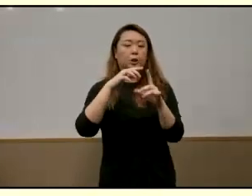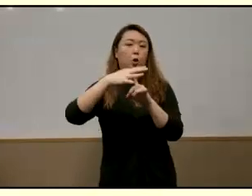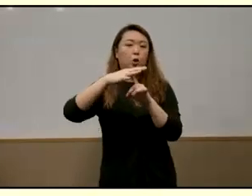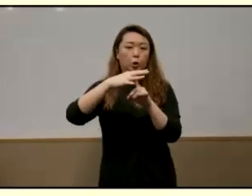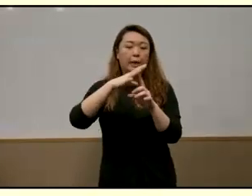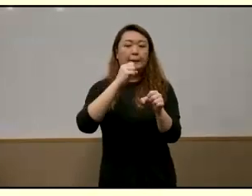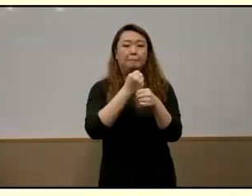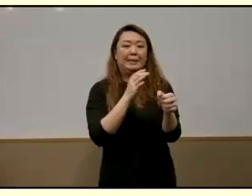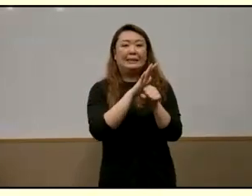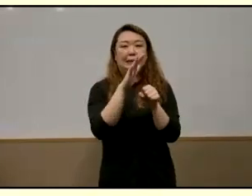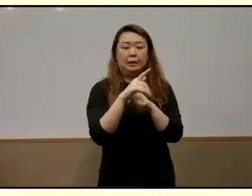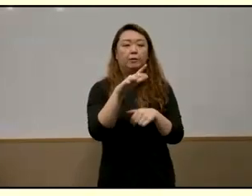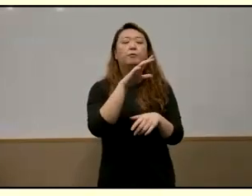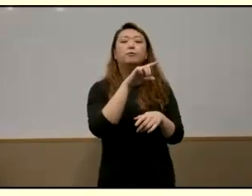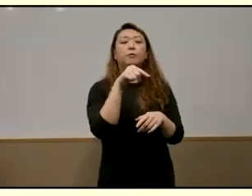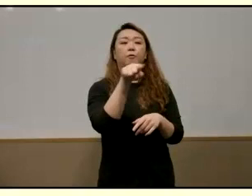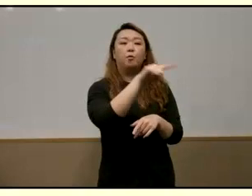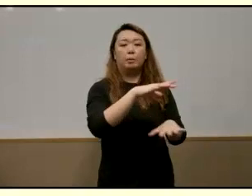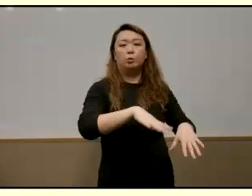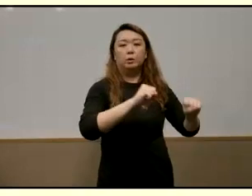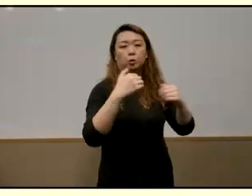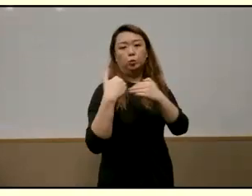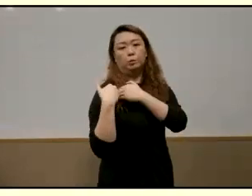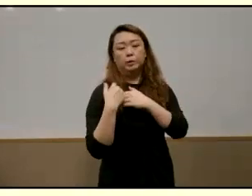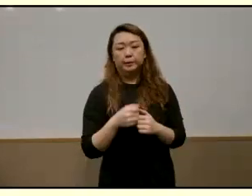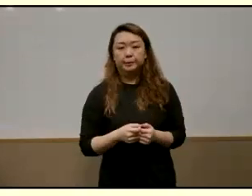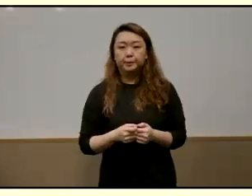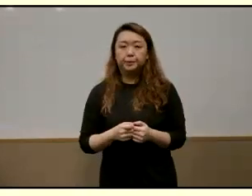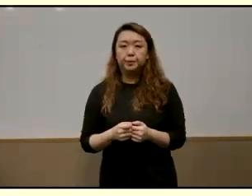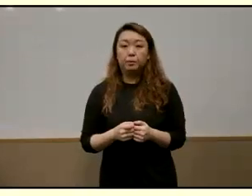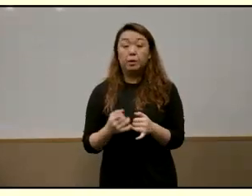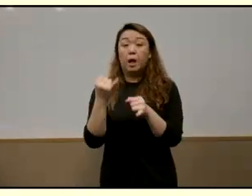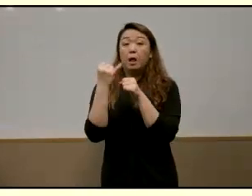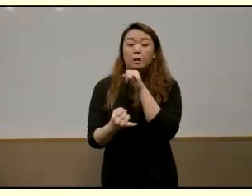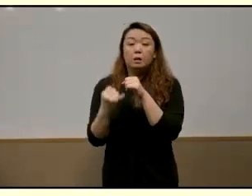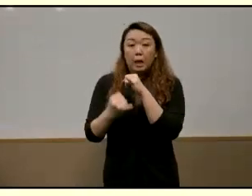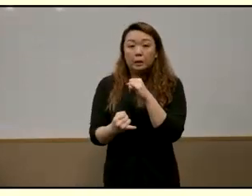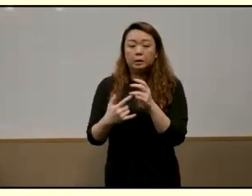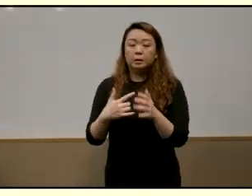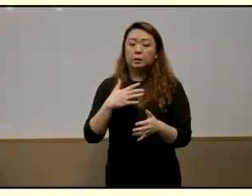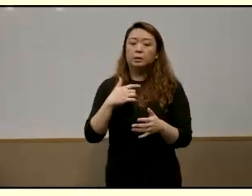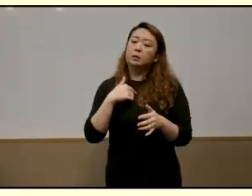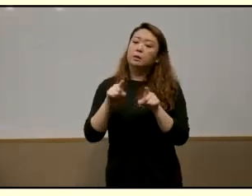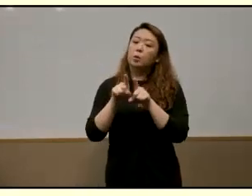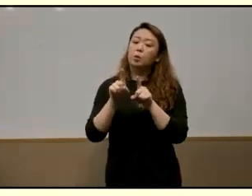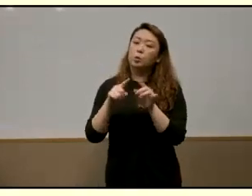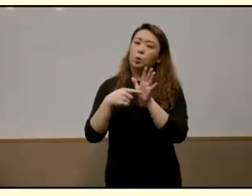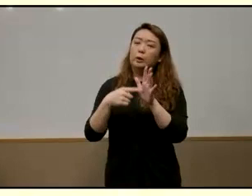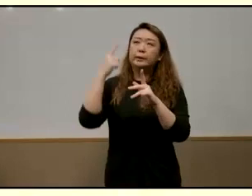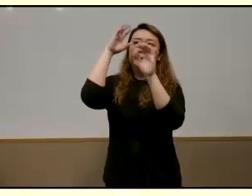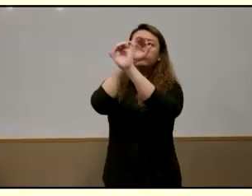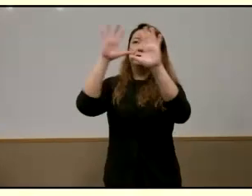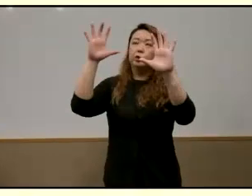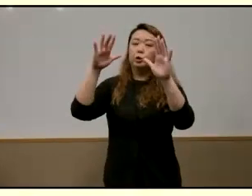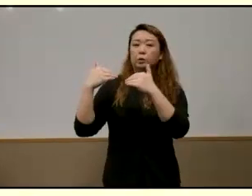and sufficient to make reasonable the uptake of responsibility finally it might also entail developing a vision of responsibility